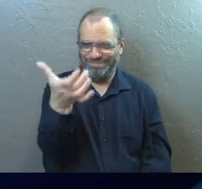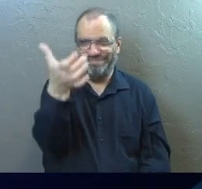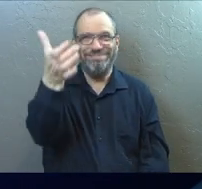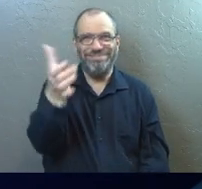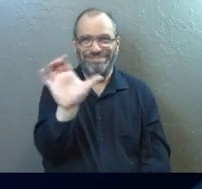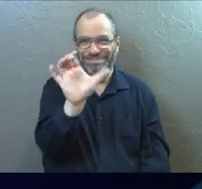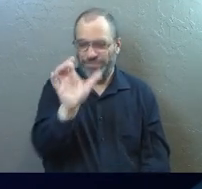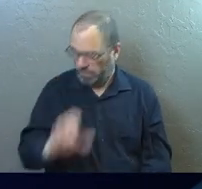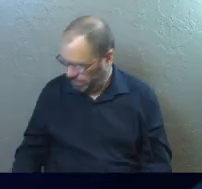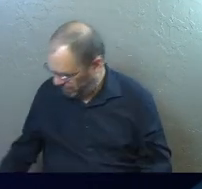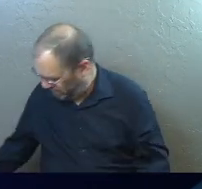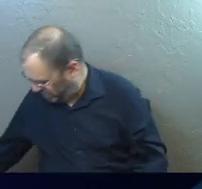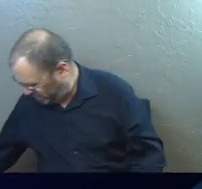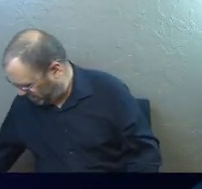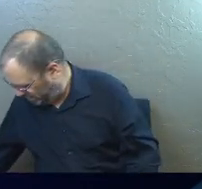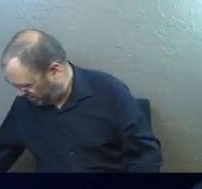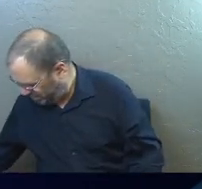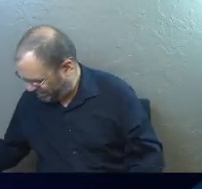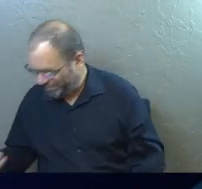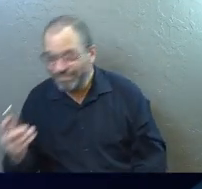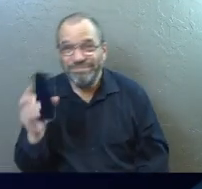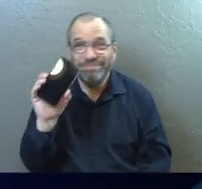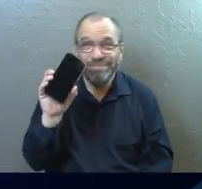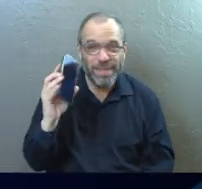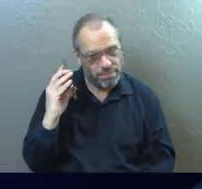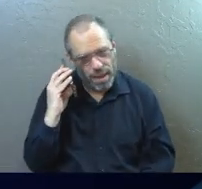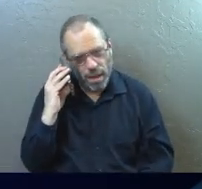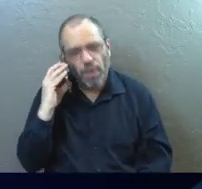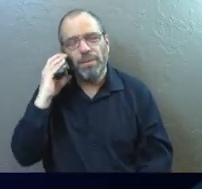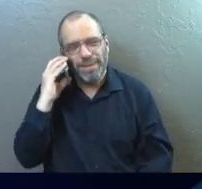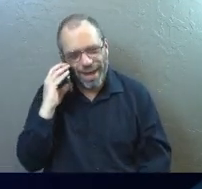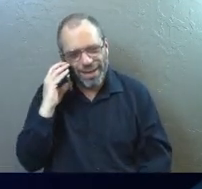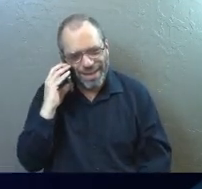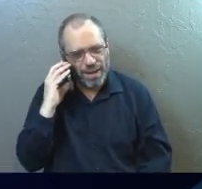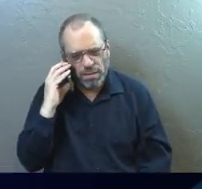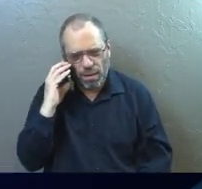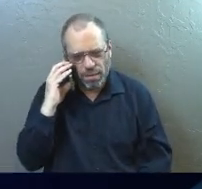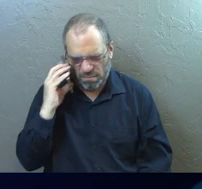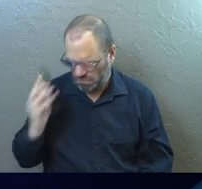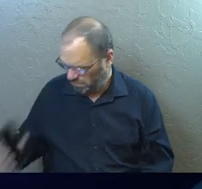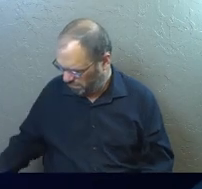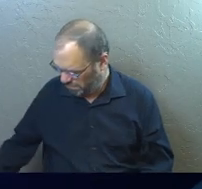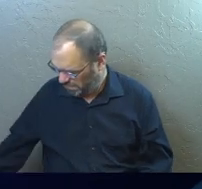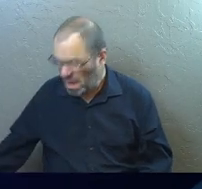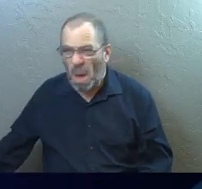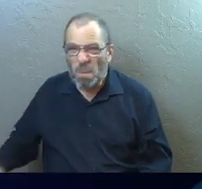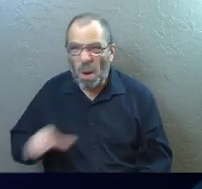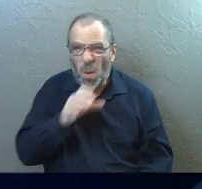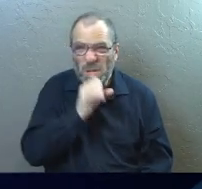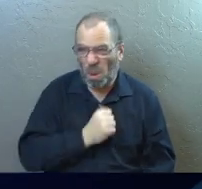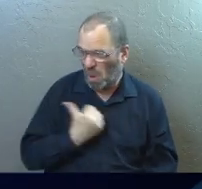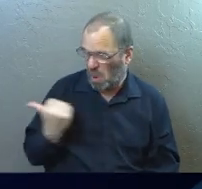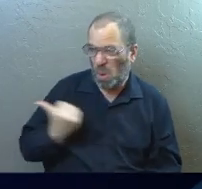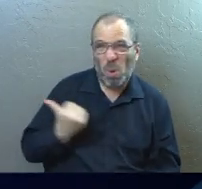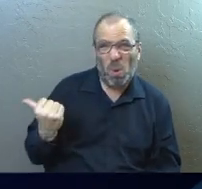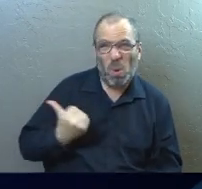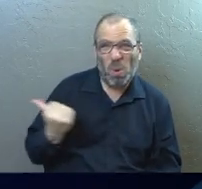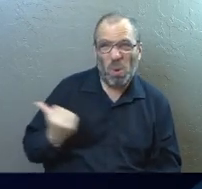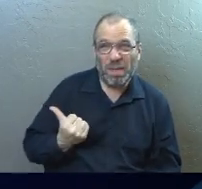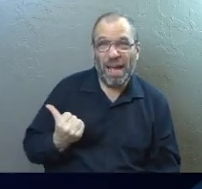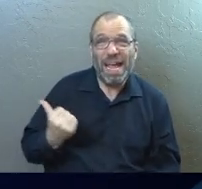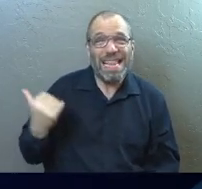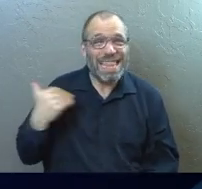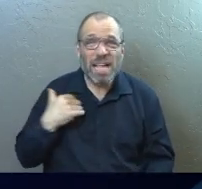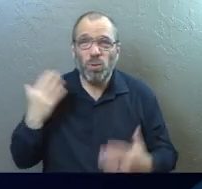why would you go back and hold yourself to what's old? It's essentially, it's the